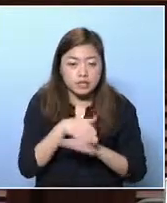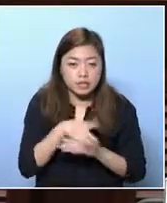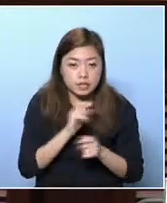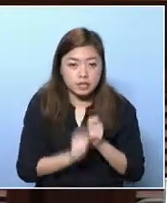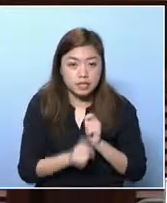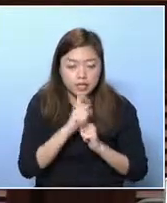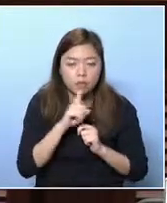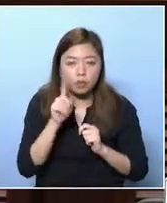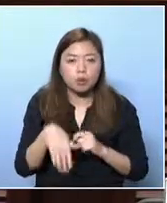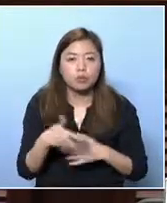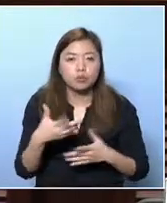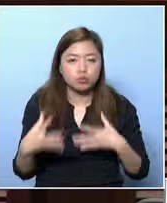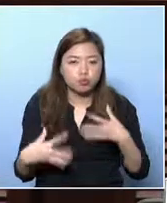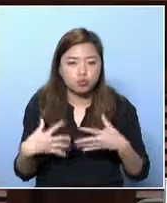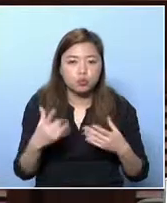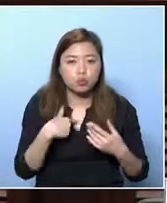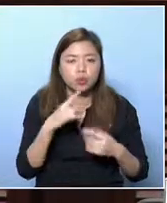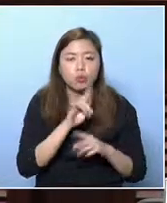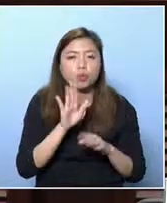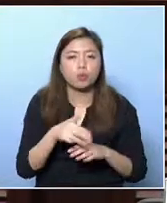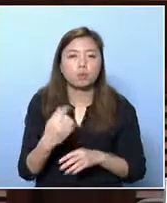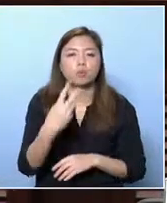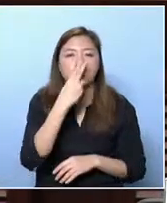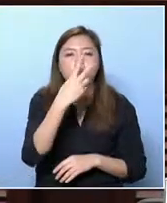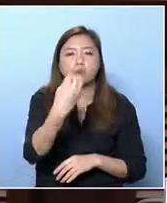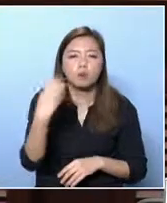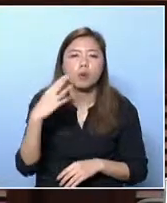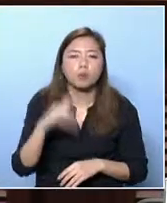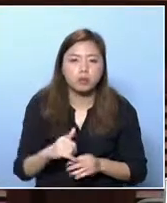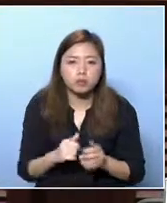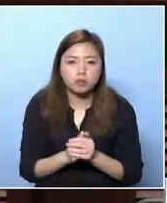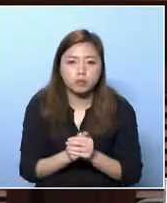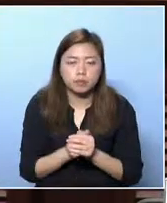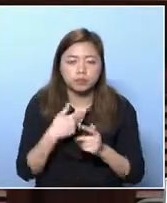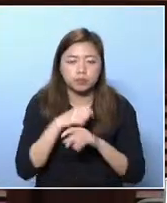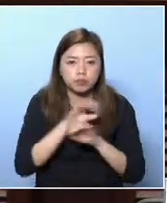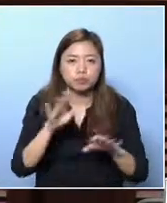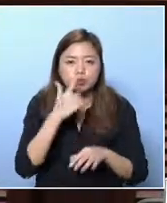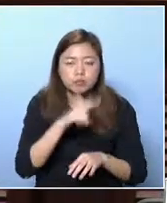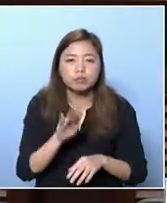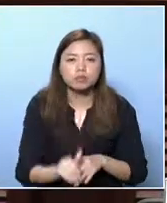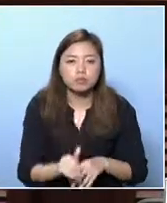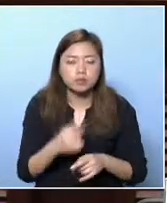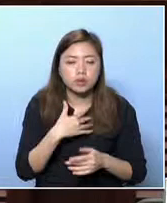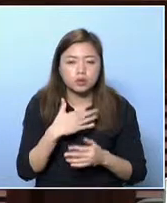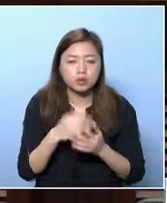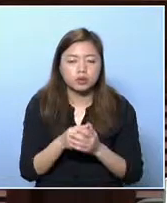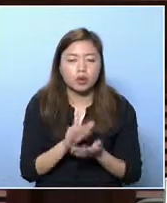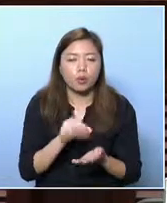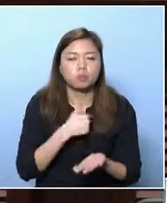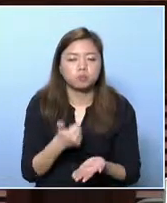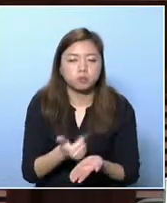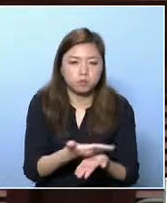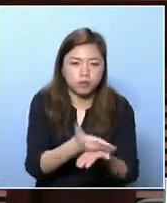through such surveys. And I believe in due course, this Council will ask for an update. And I believe